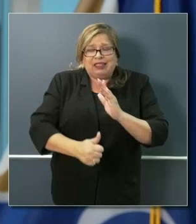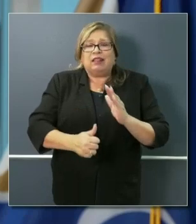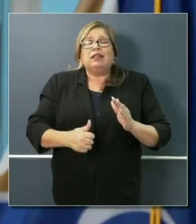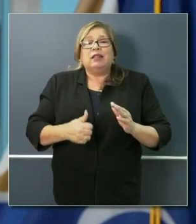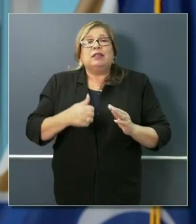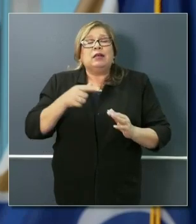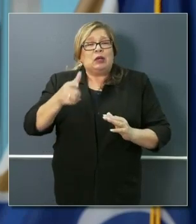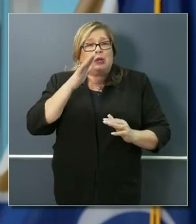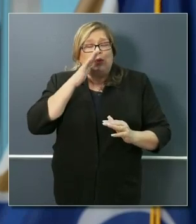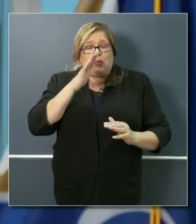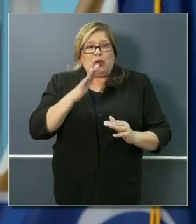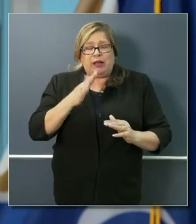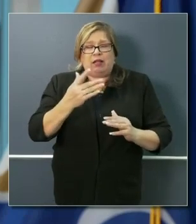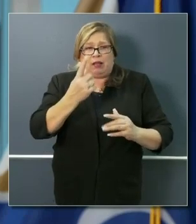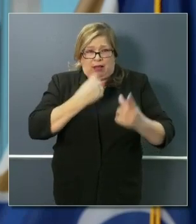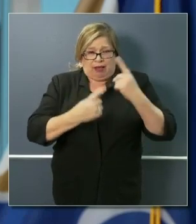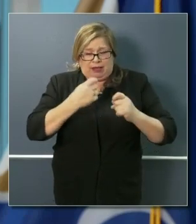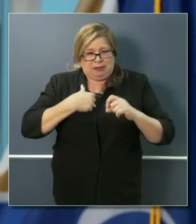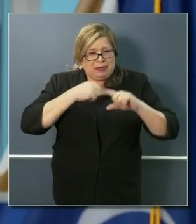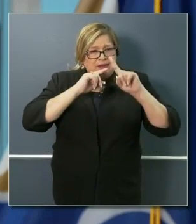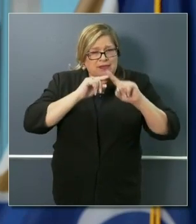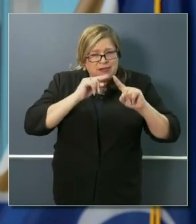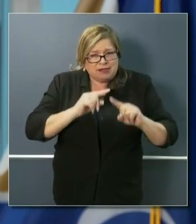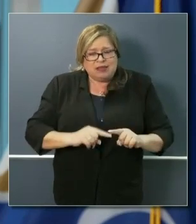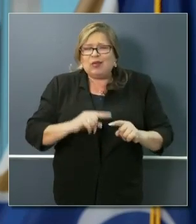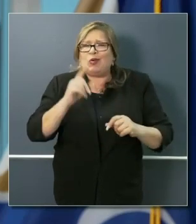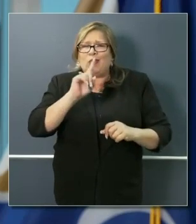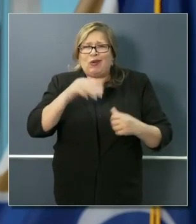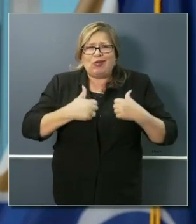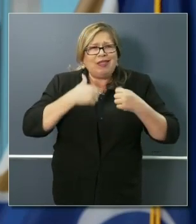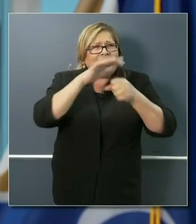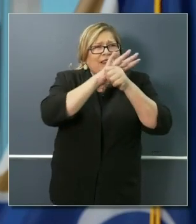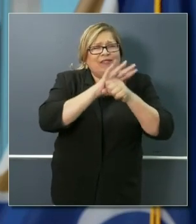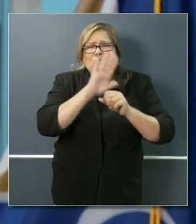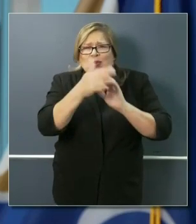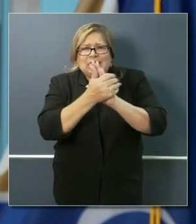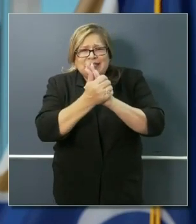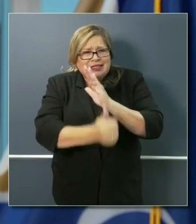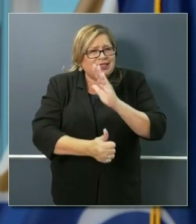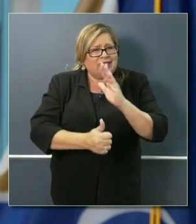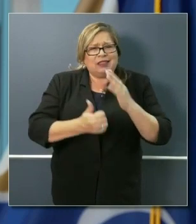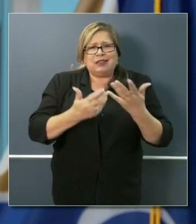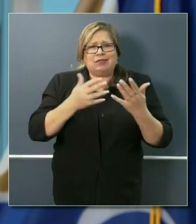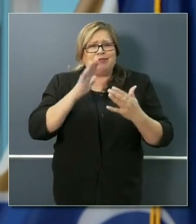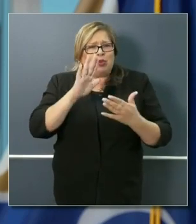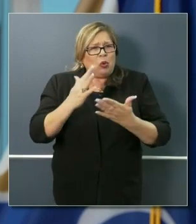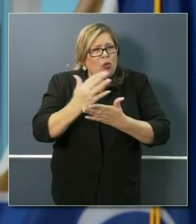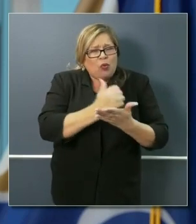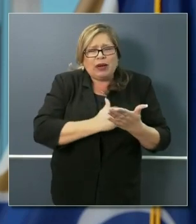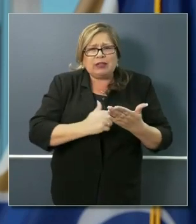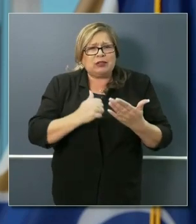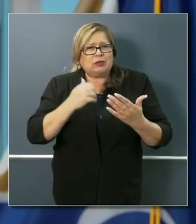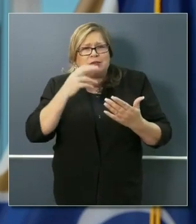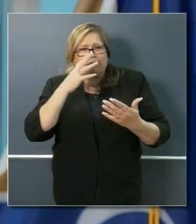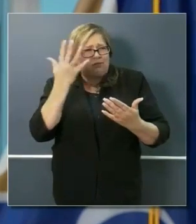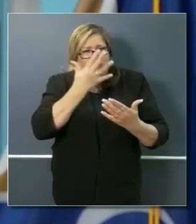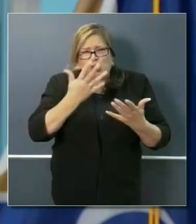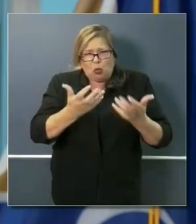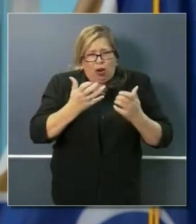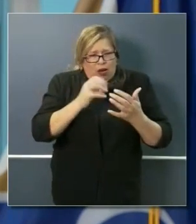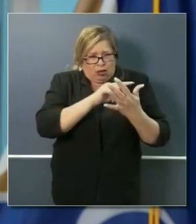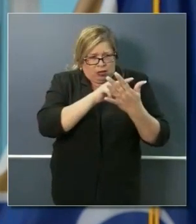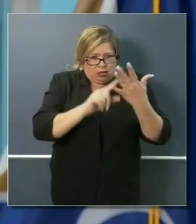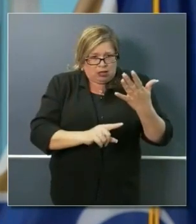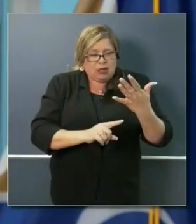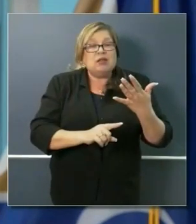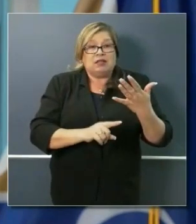specify where you are geographically, what your exact skill set is, what your wage preference may look like, and then